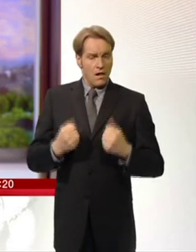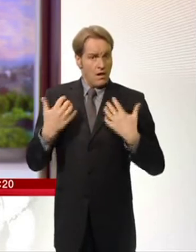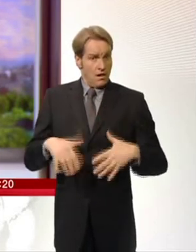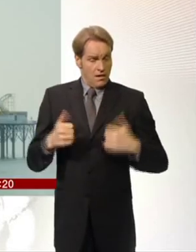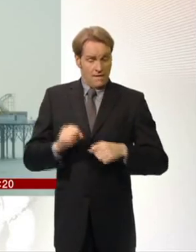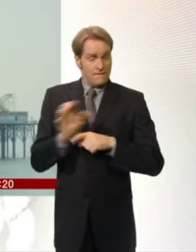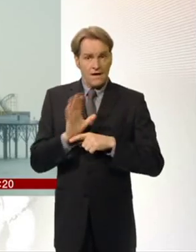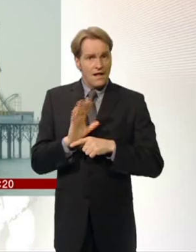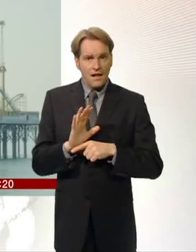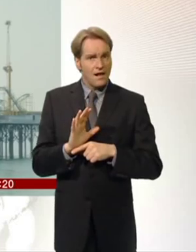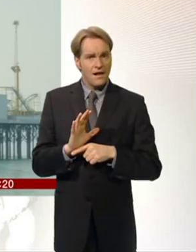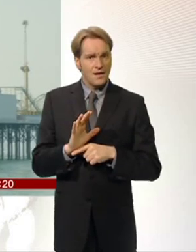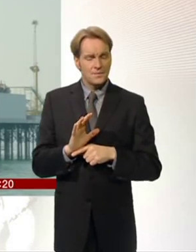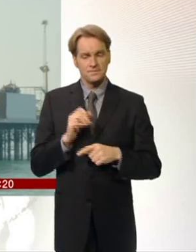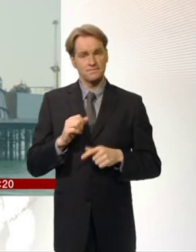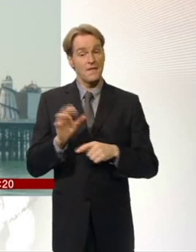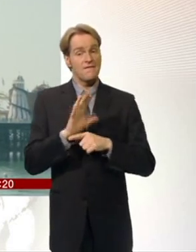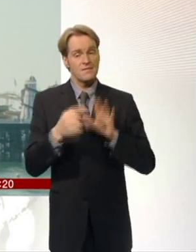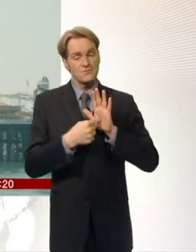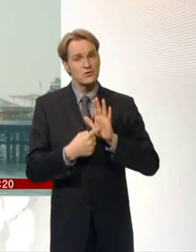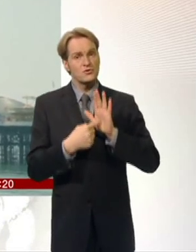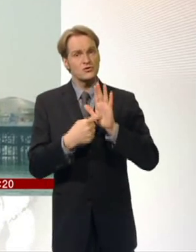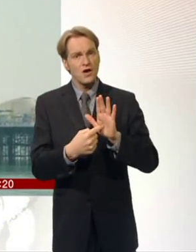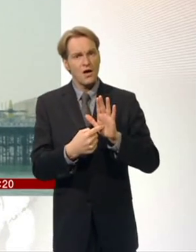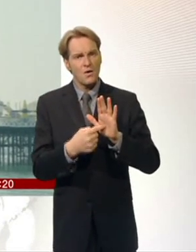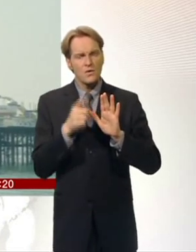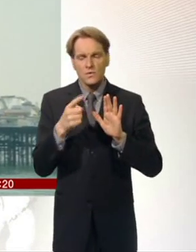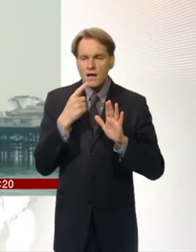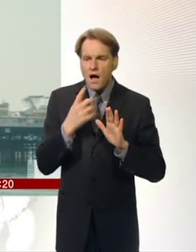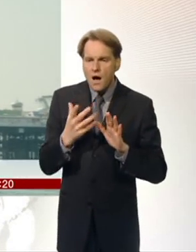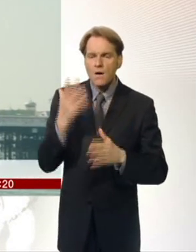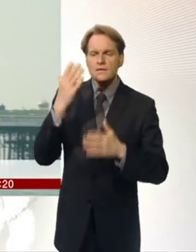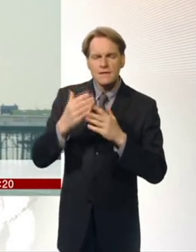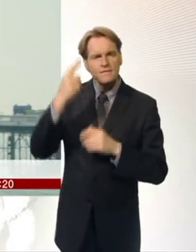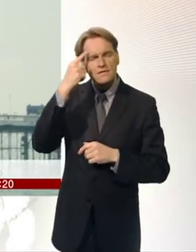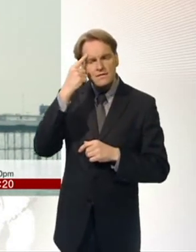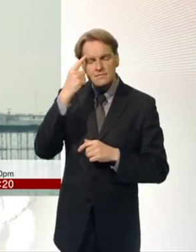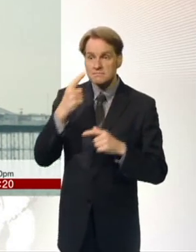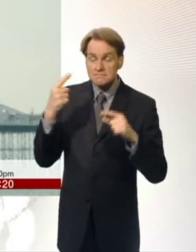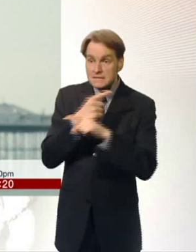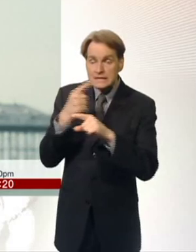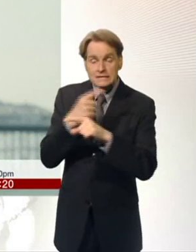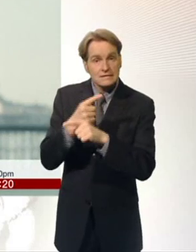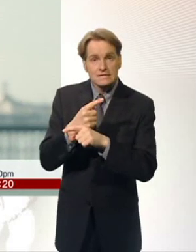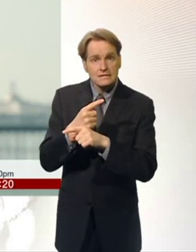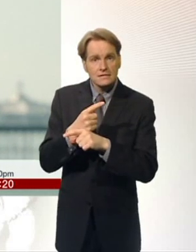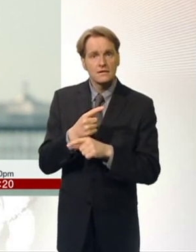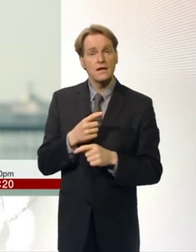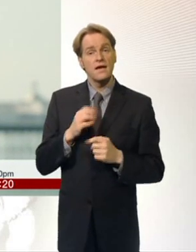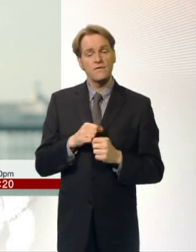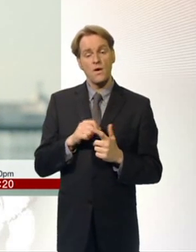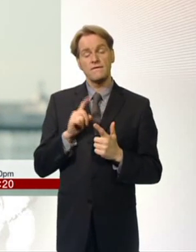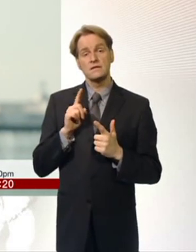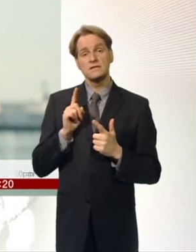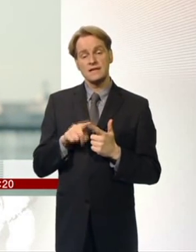It's going to show things that people don't necessarily see about the disease and certainly for someone who has secondary breast cancer,